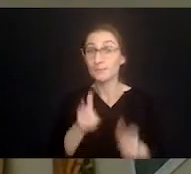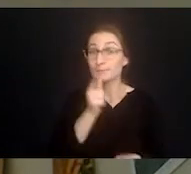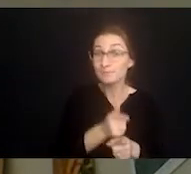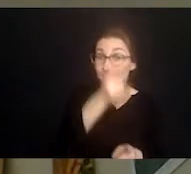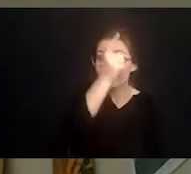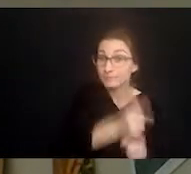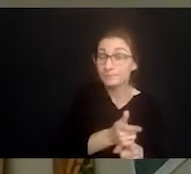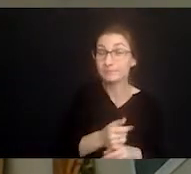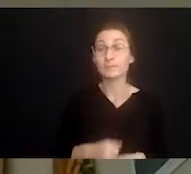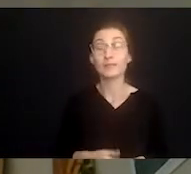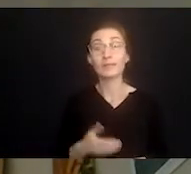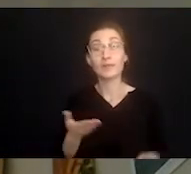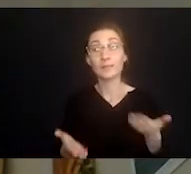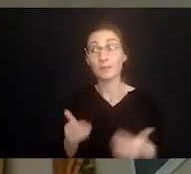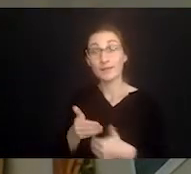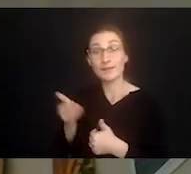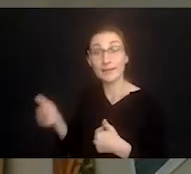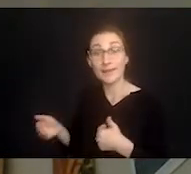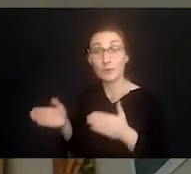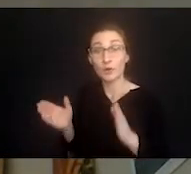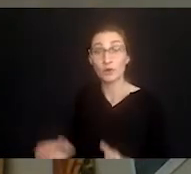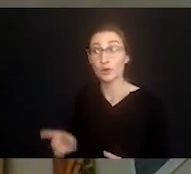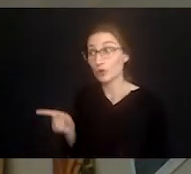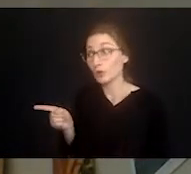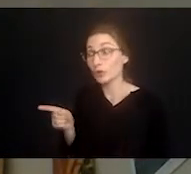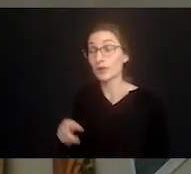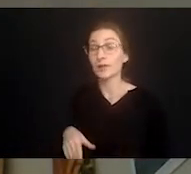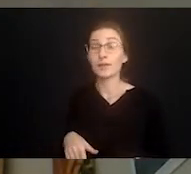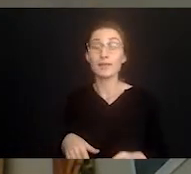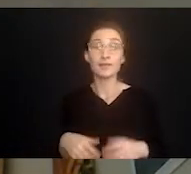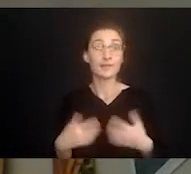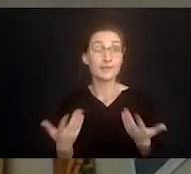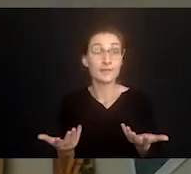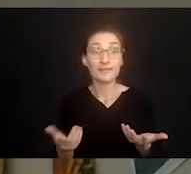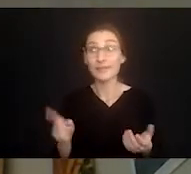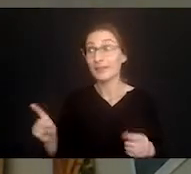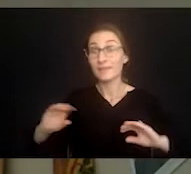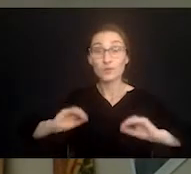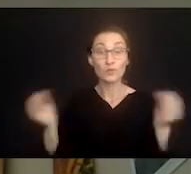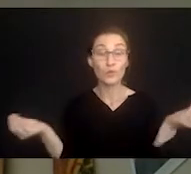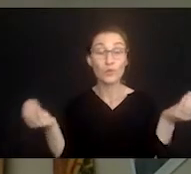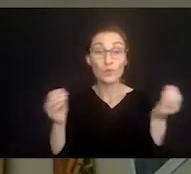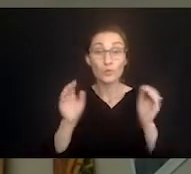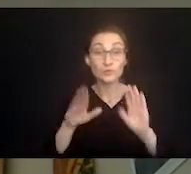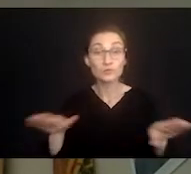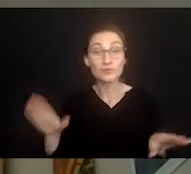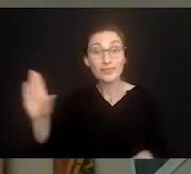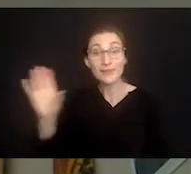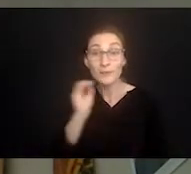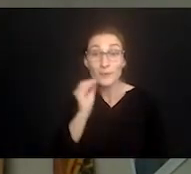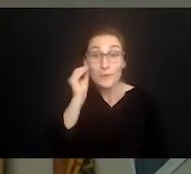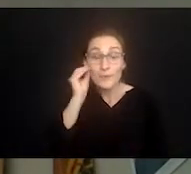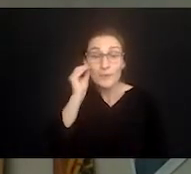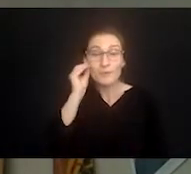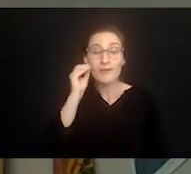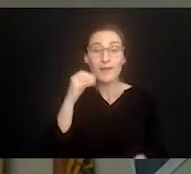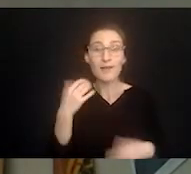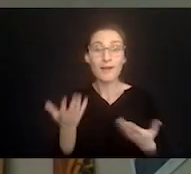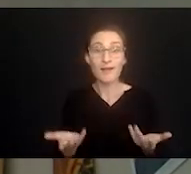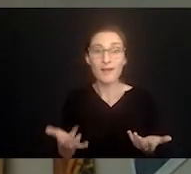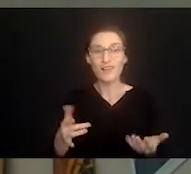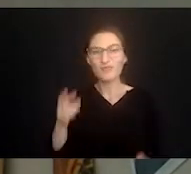you have a sibling or a neighbor who's in the empty nest years and you realize you probably will never be in the empty nest years.